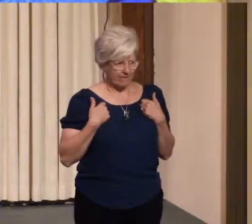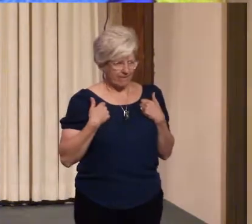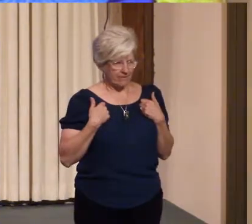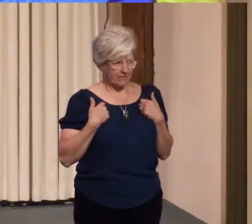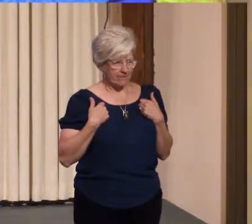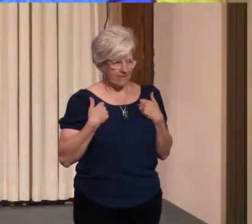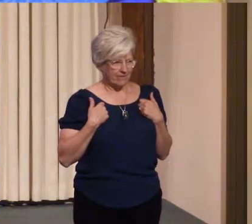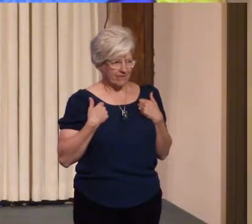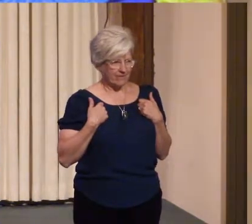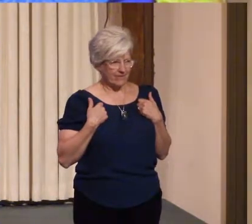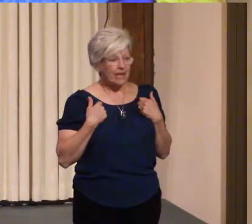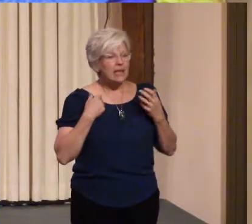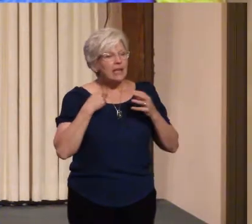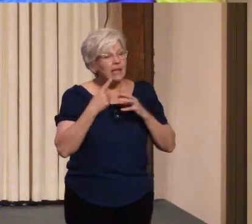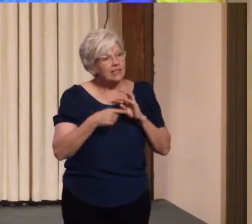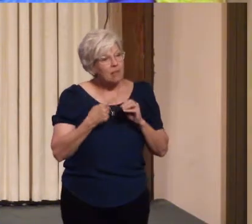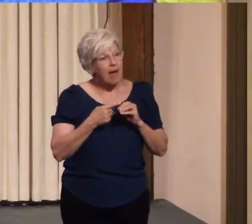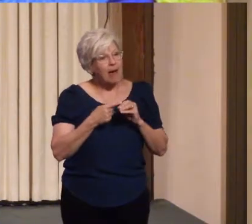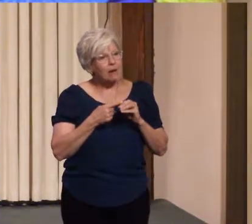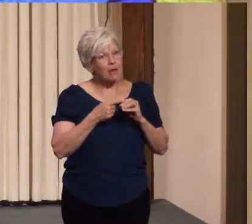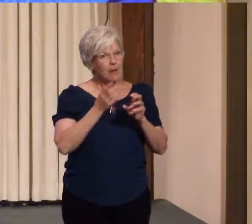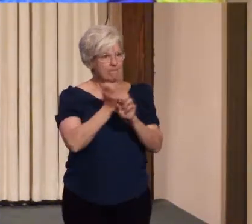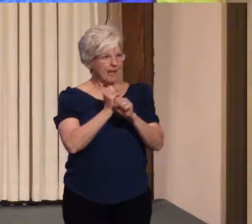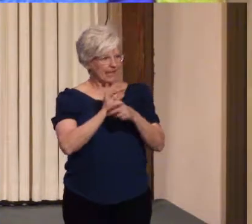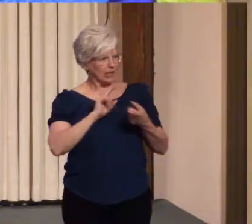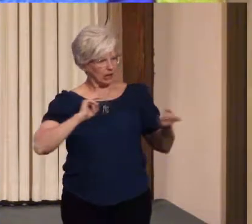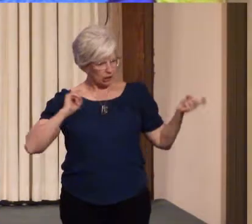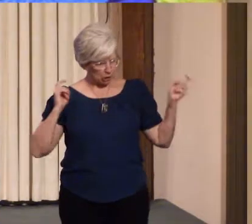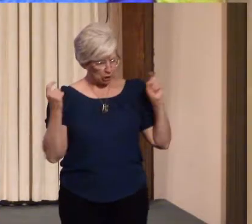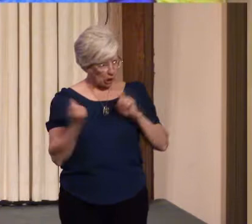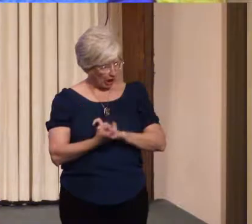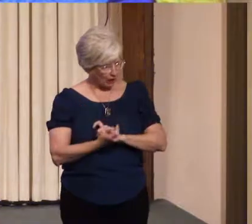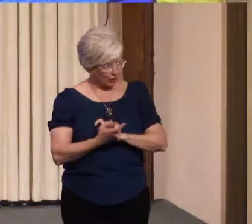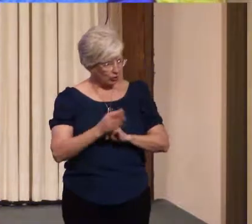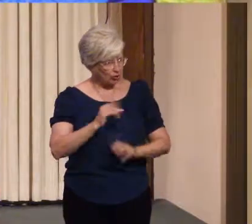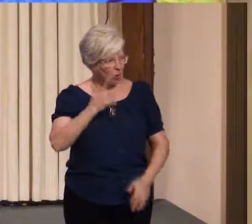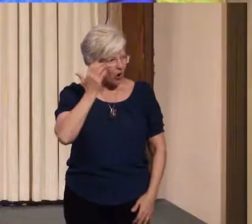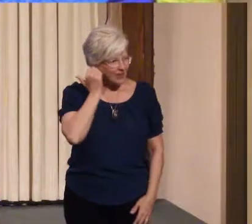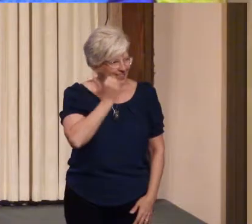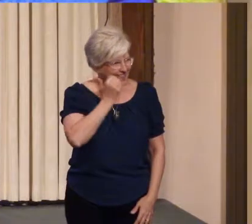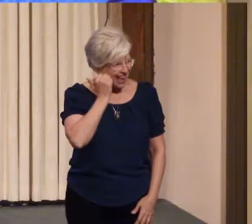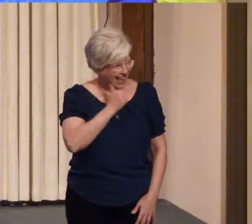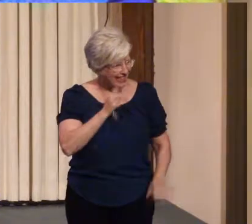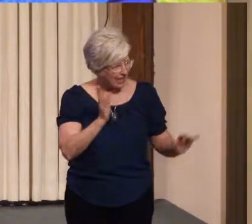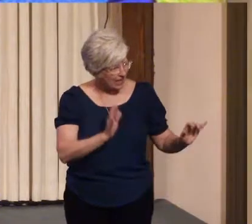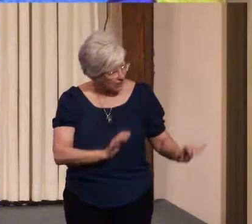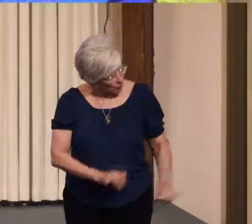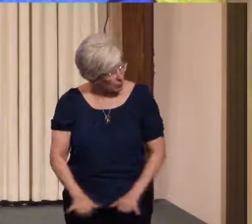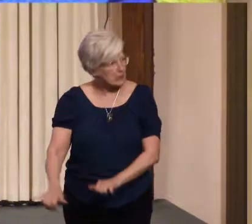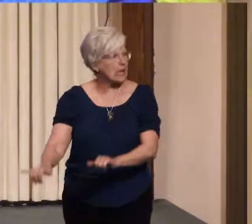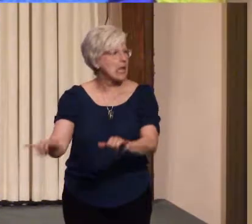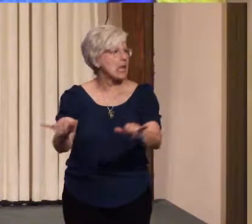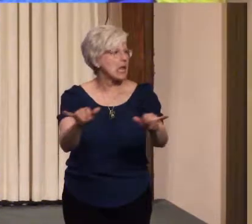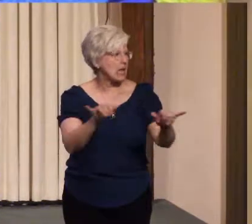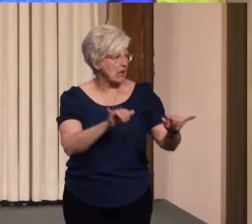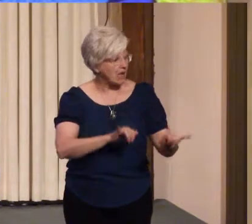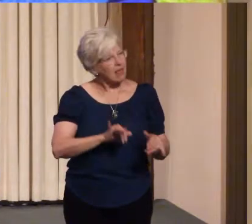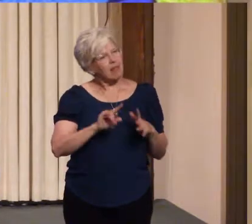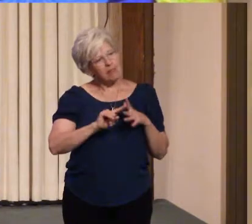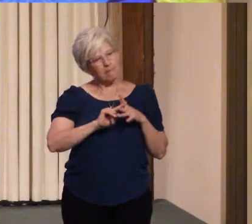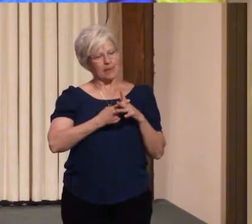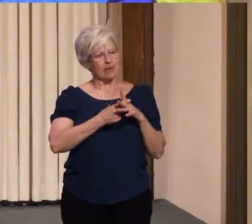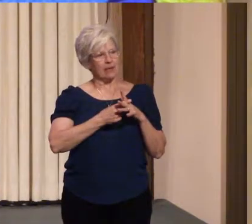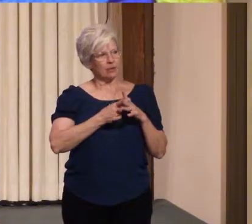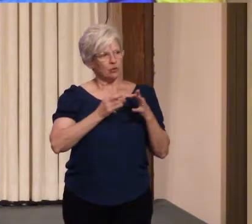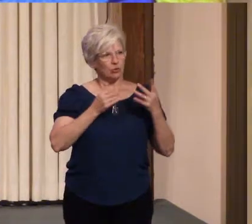It's about making a change to our daily routine that begins to open our